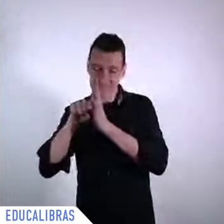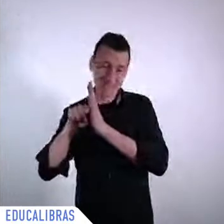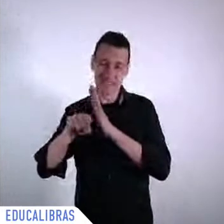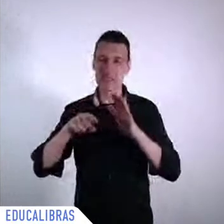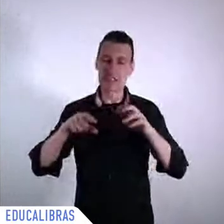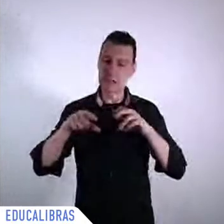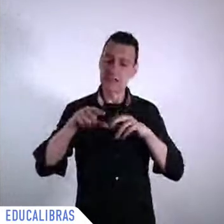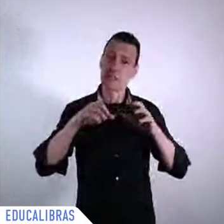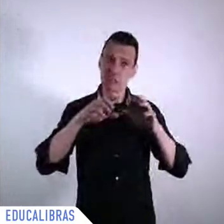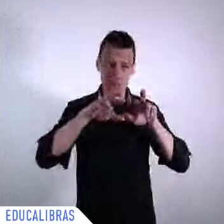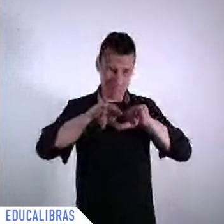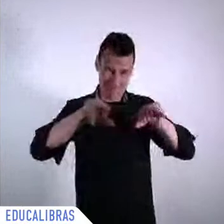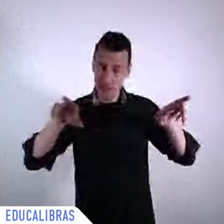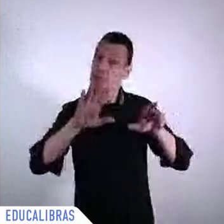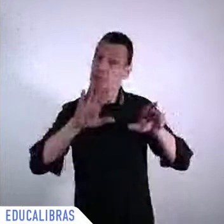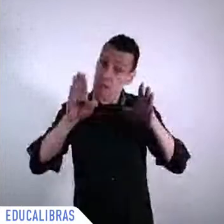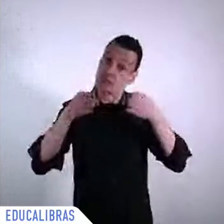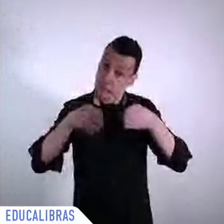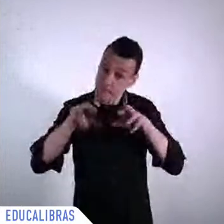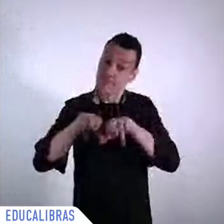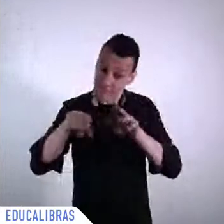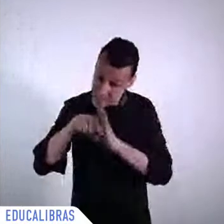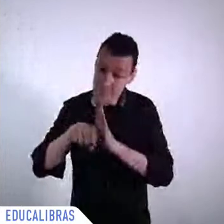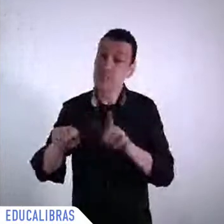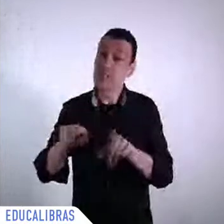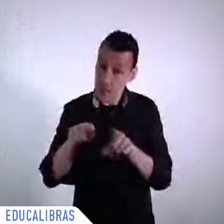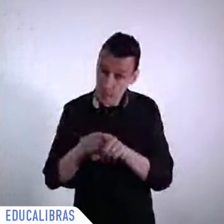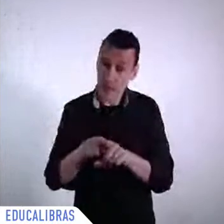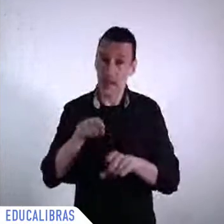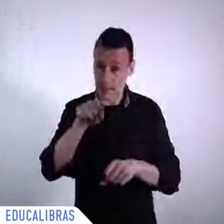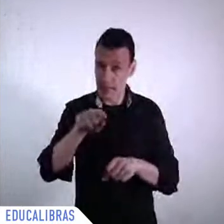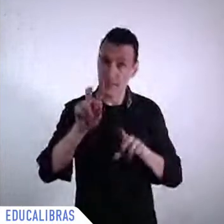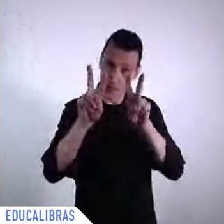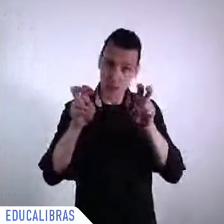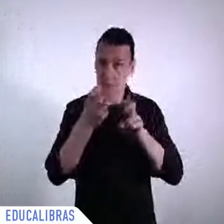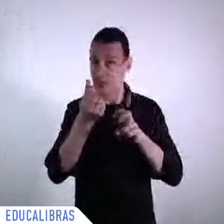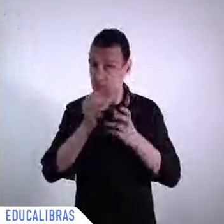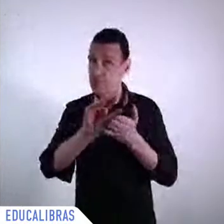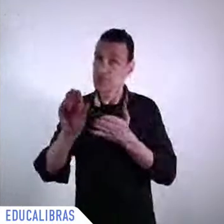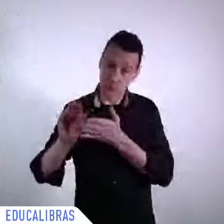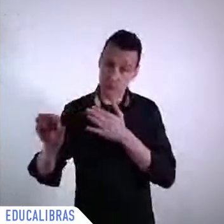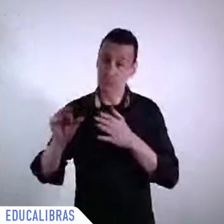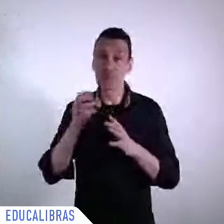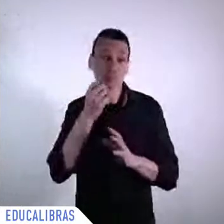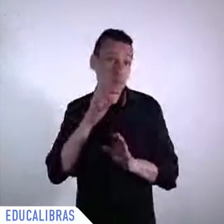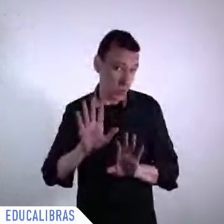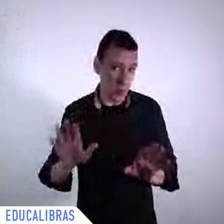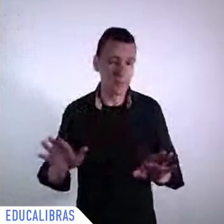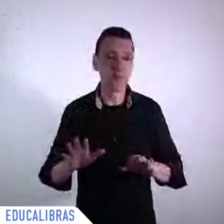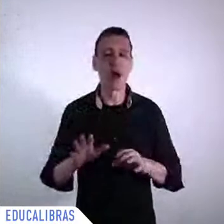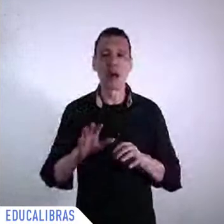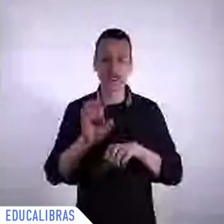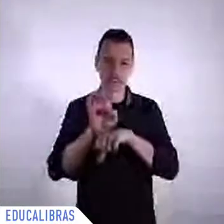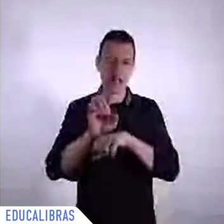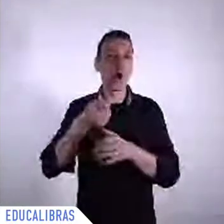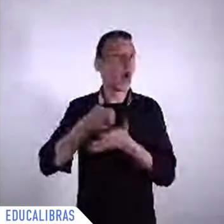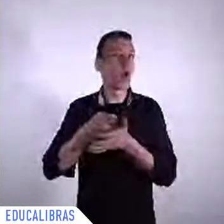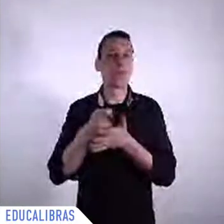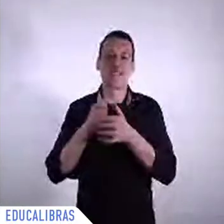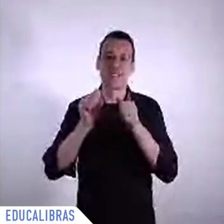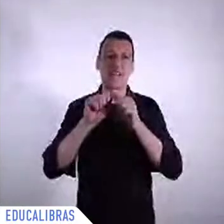a central role in development and at the ECLAC for the region we have proposed both